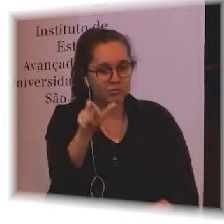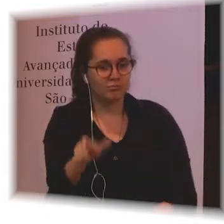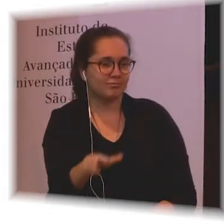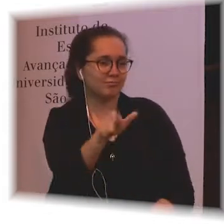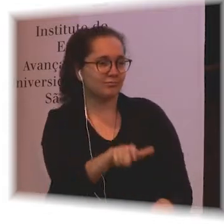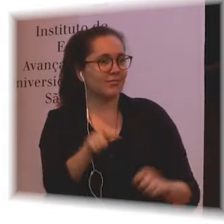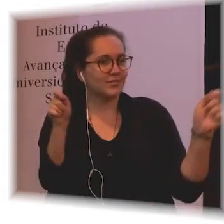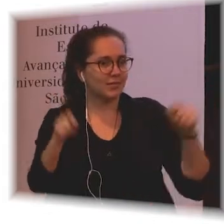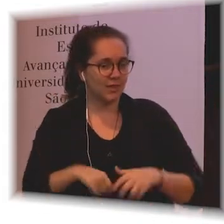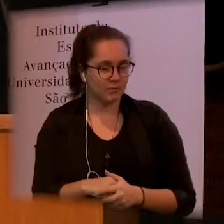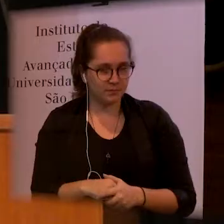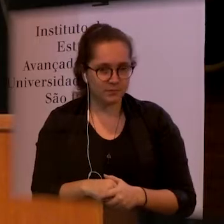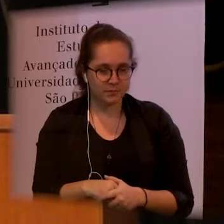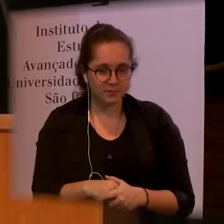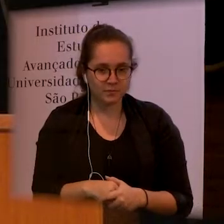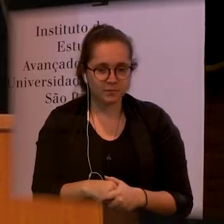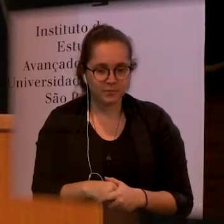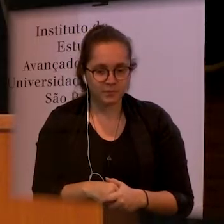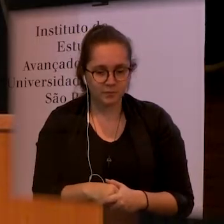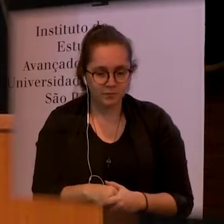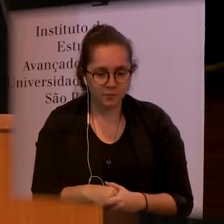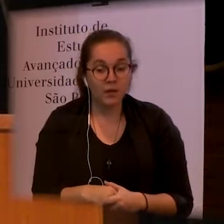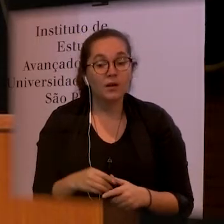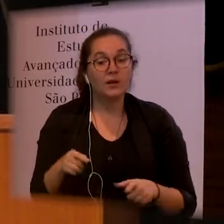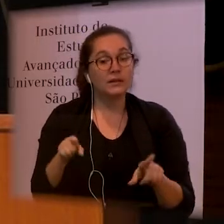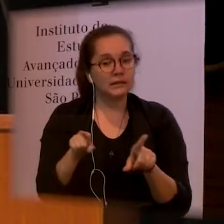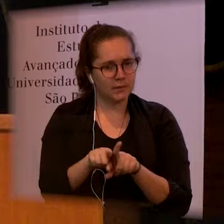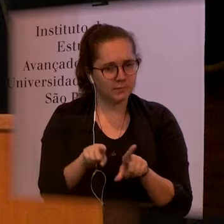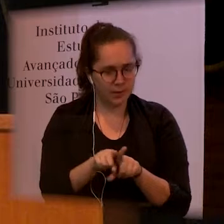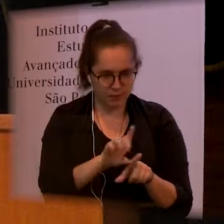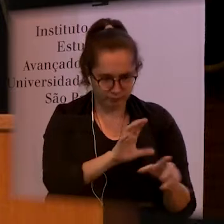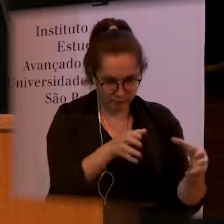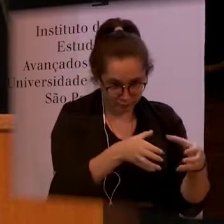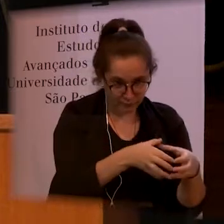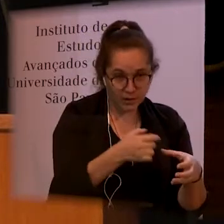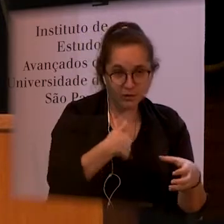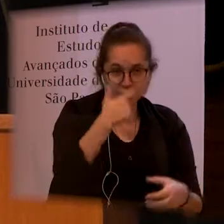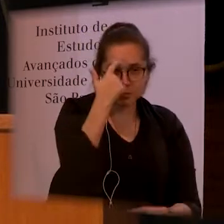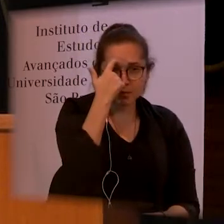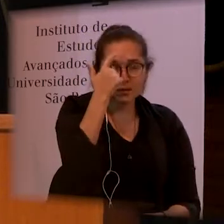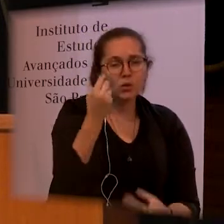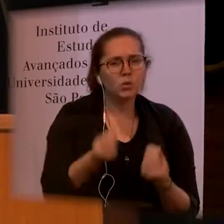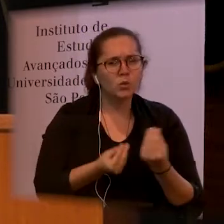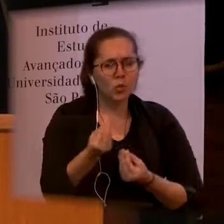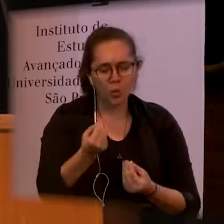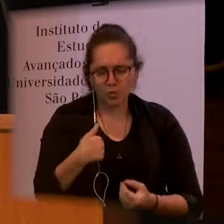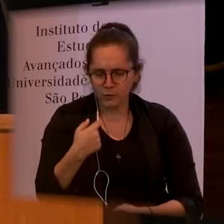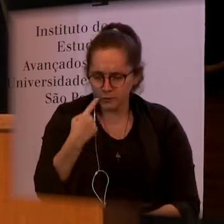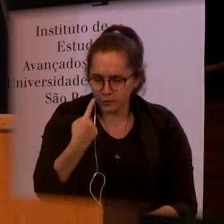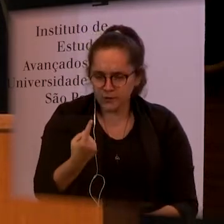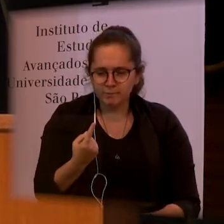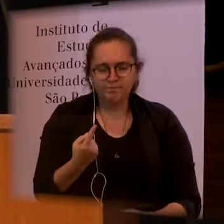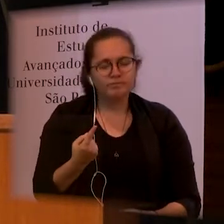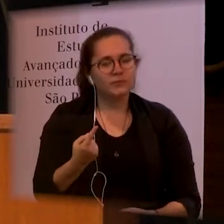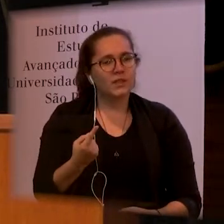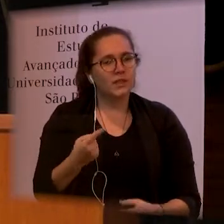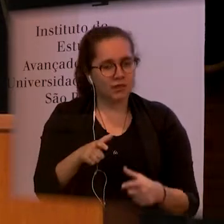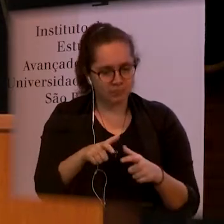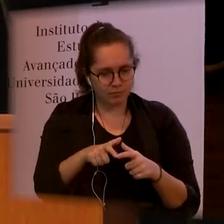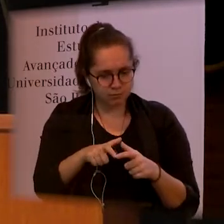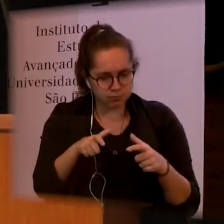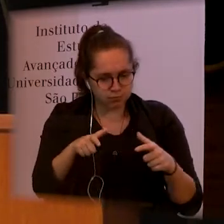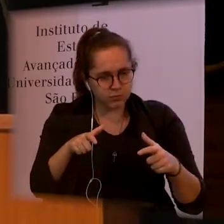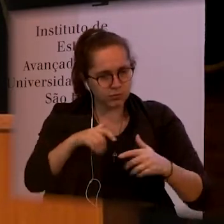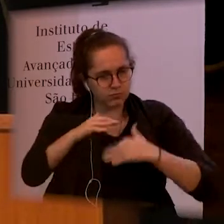We're thinking quite a lot about how to increase uptake of care. So often people are referred for rehabilitation and don't